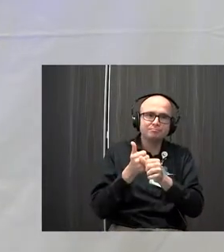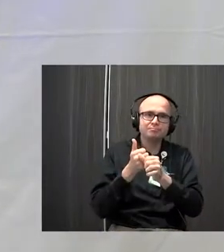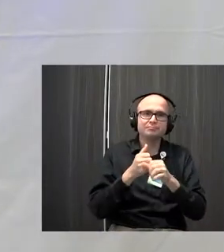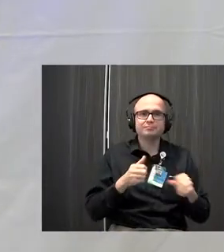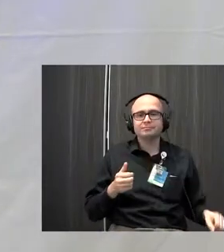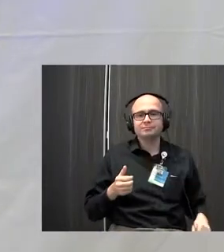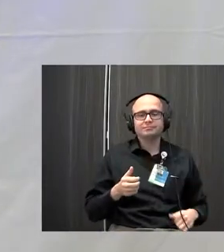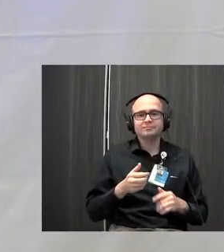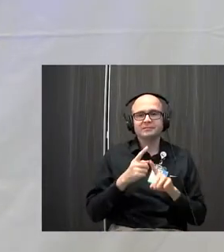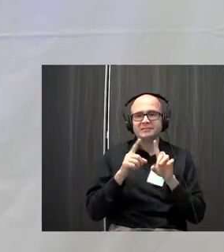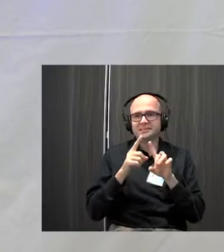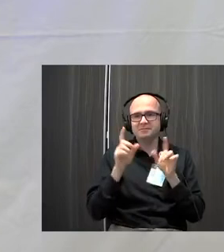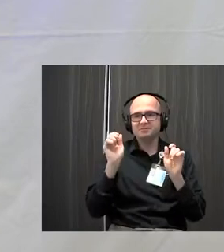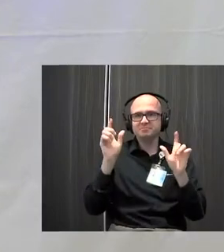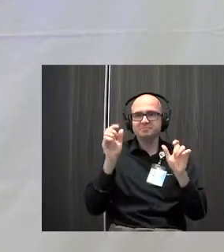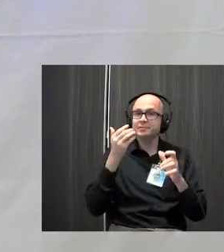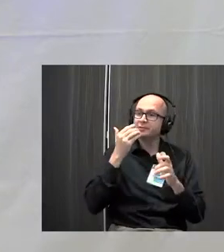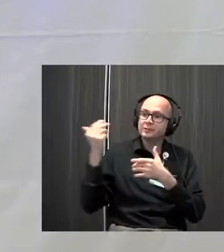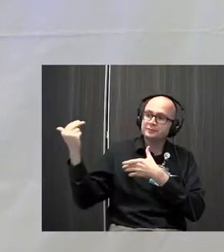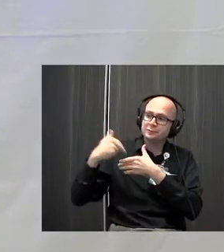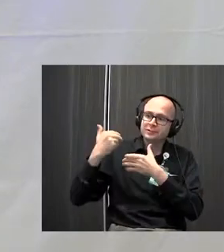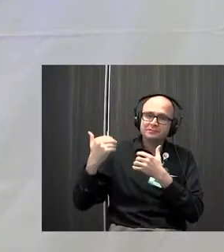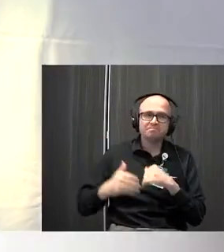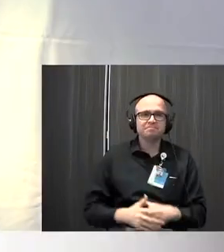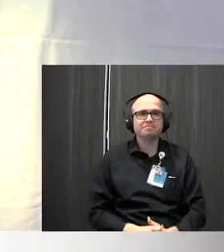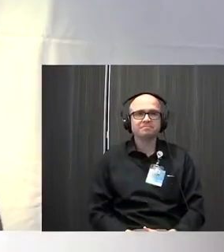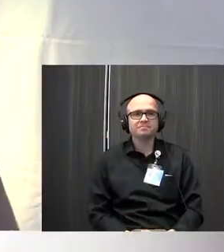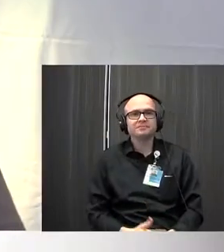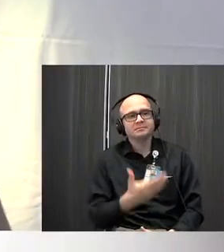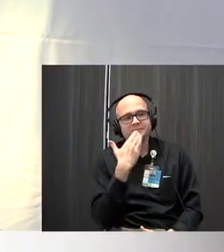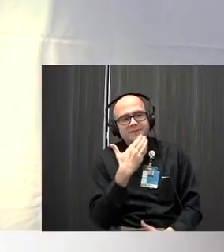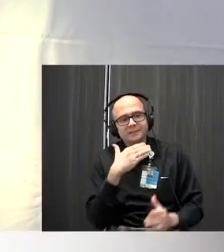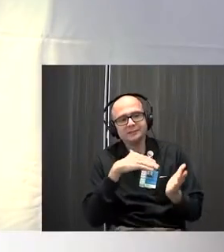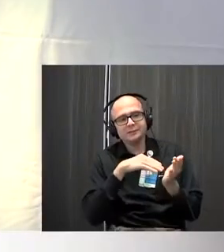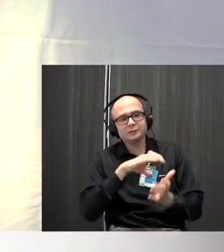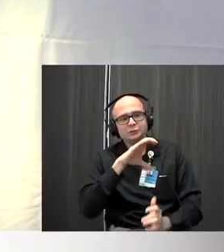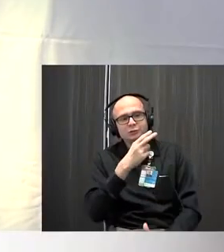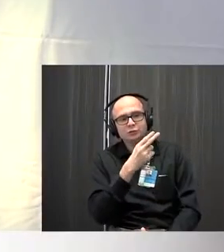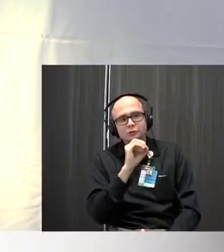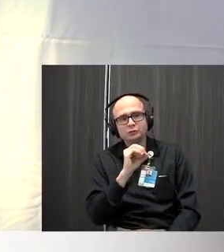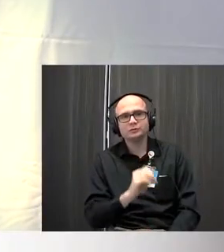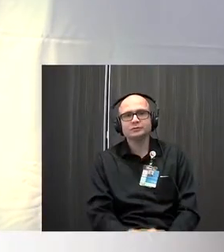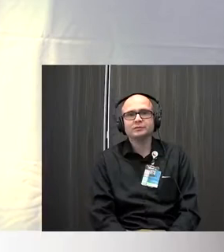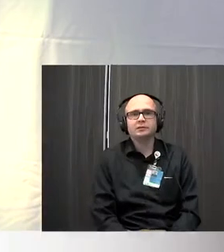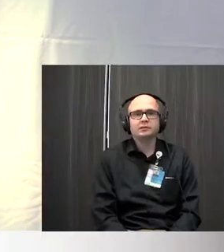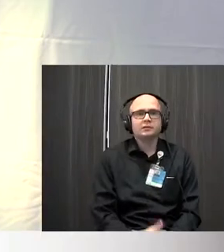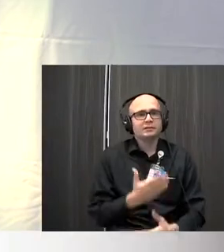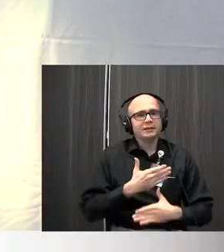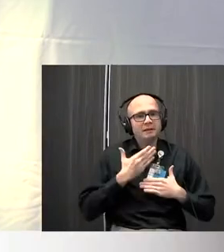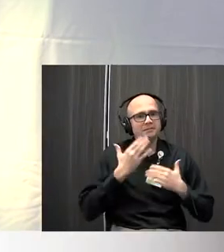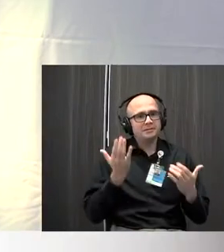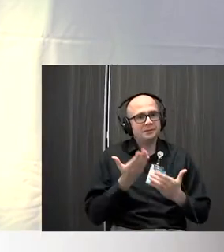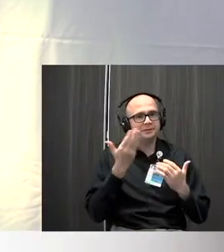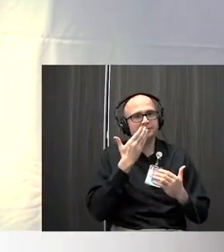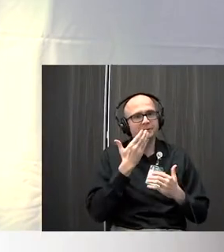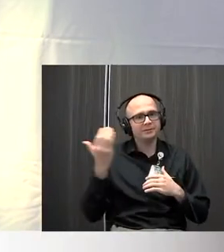goes through the material. And thanks so much for joining us today. Thank you, Dr. Chu. Always a pleasure. Happy to be here. Thank you